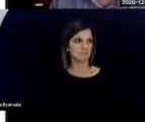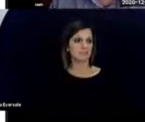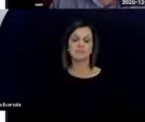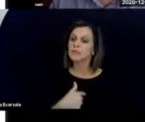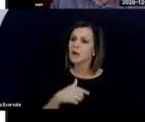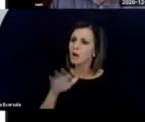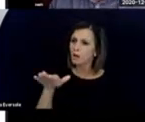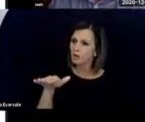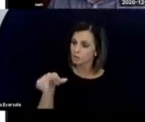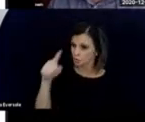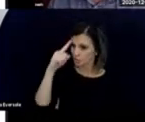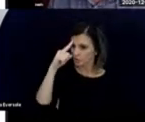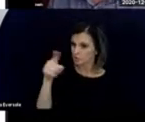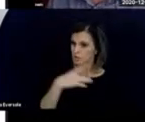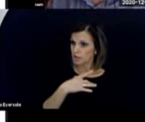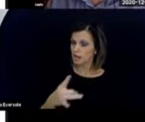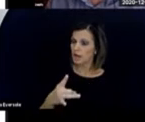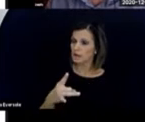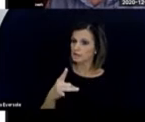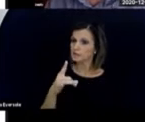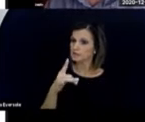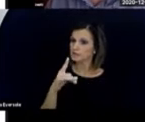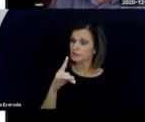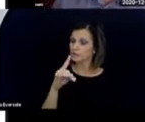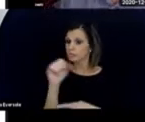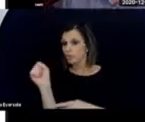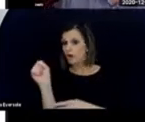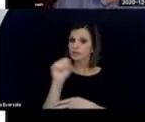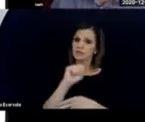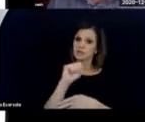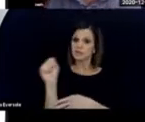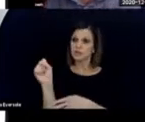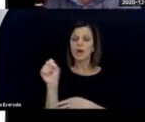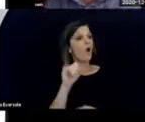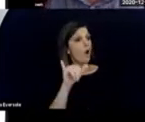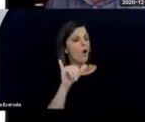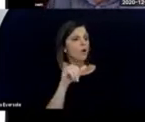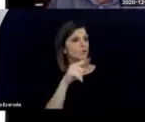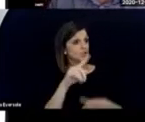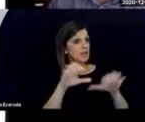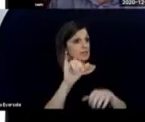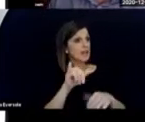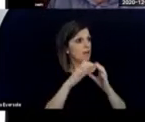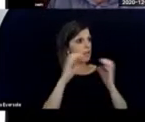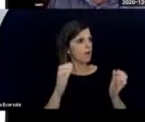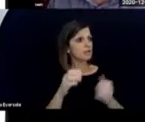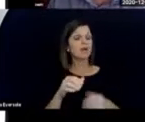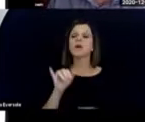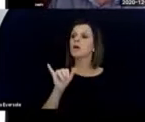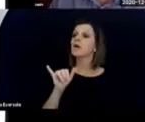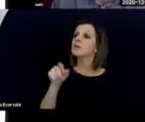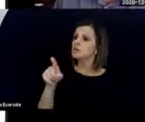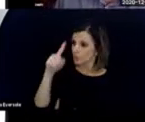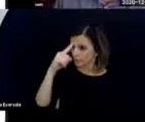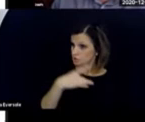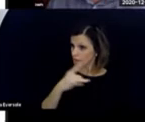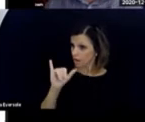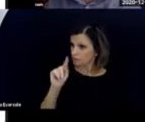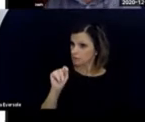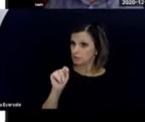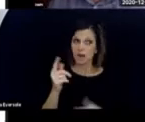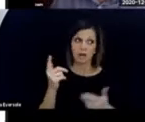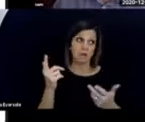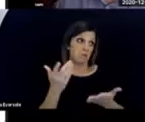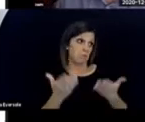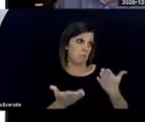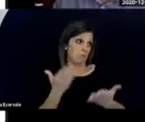anything. And then I say, oh, do you think she likes rocking side to side? Oh, she does that a lot. Yeah. Well,